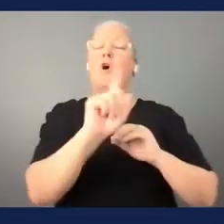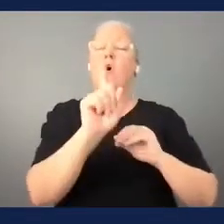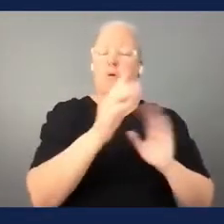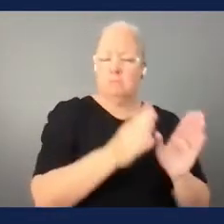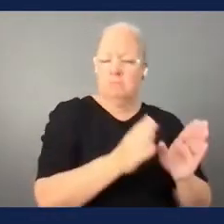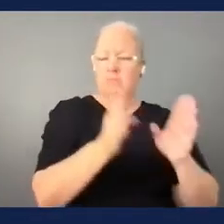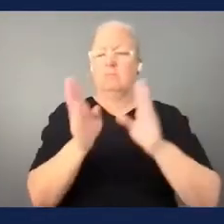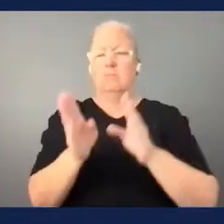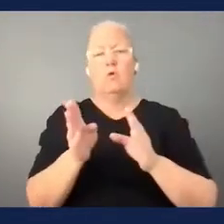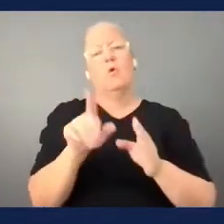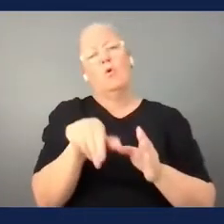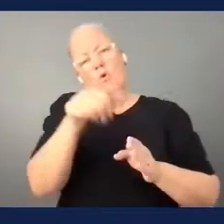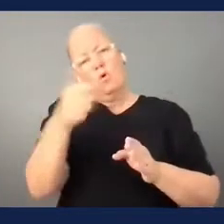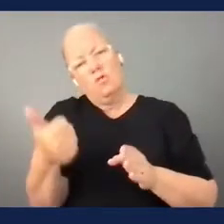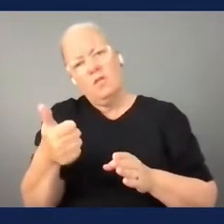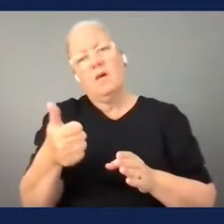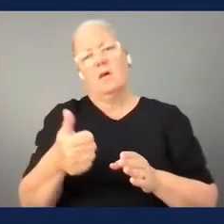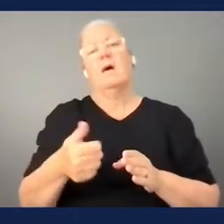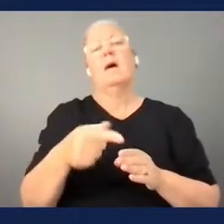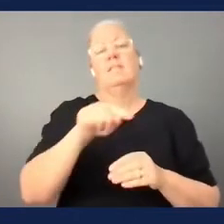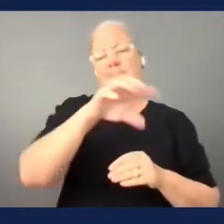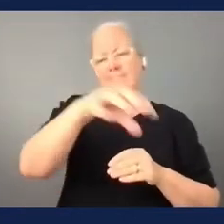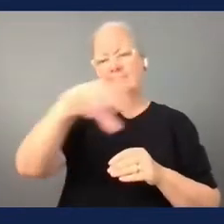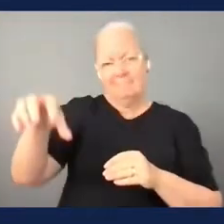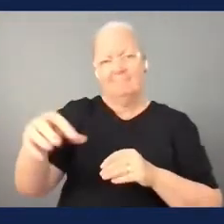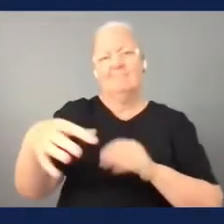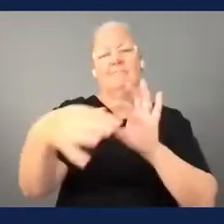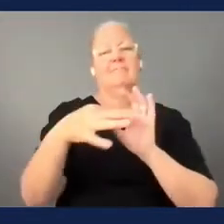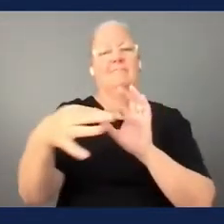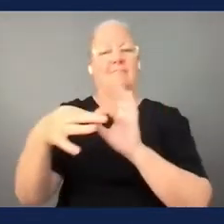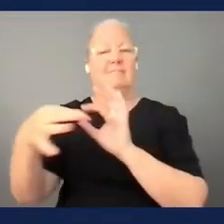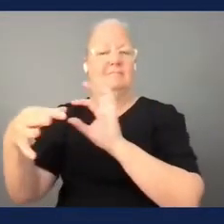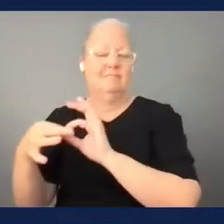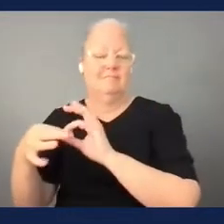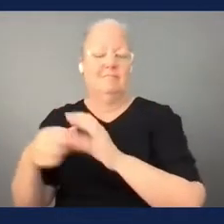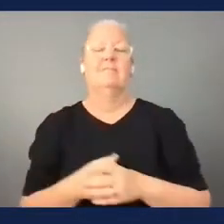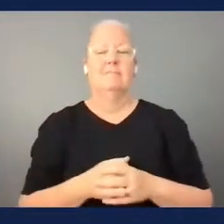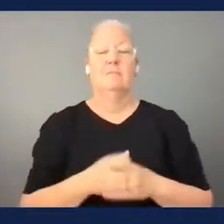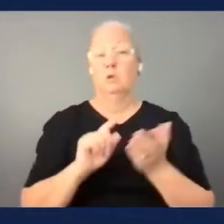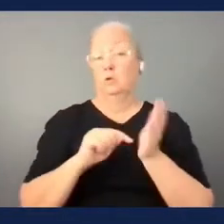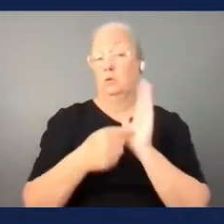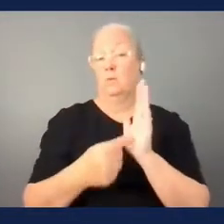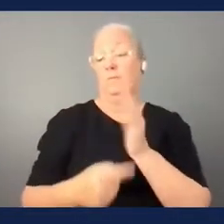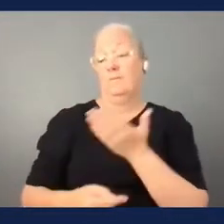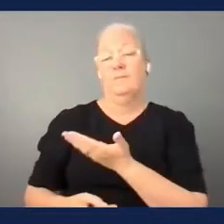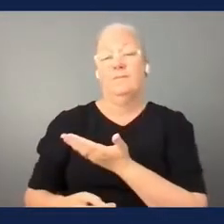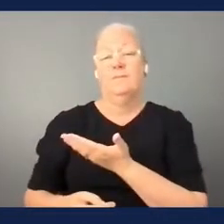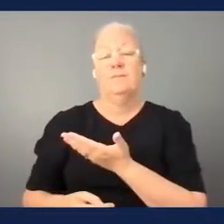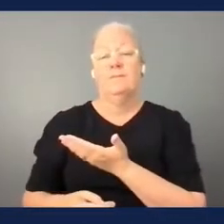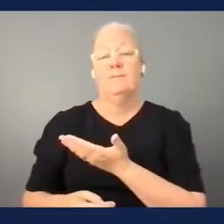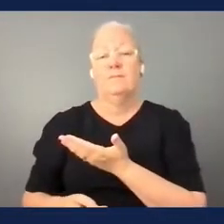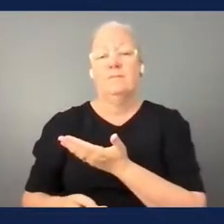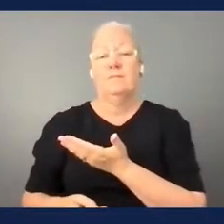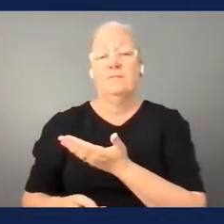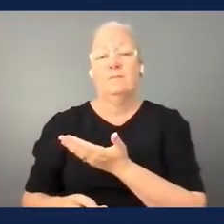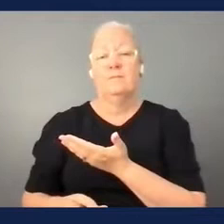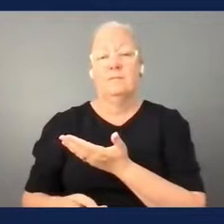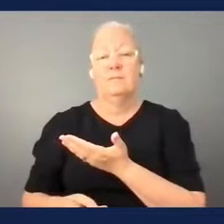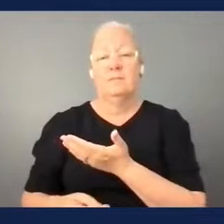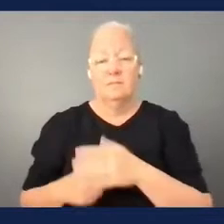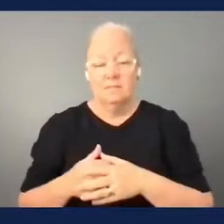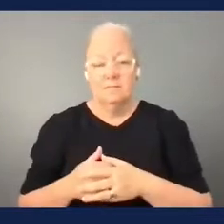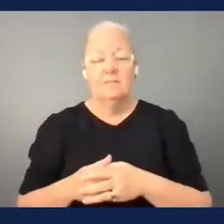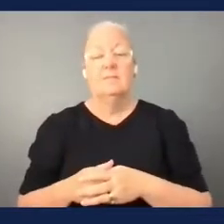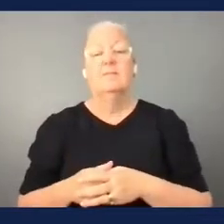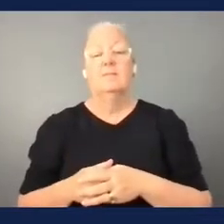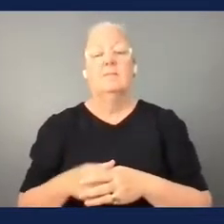yeah um so the thing is when we did our audit in parafootball